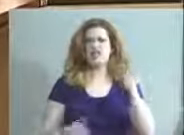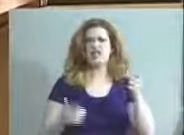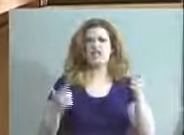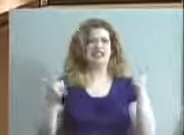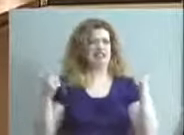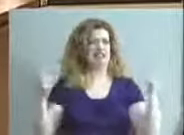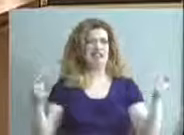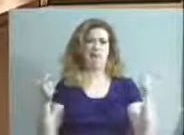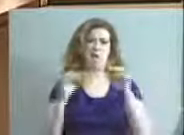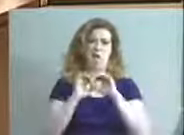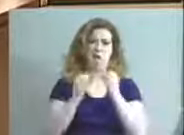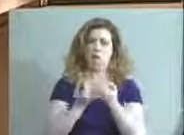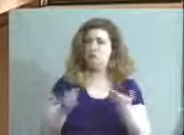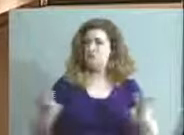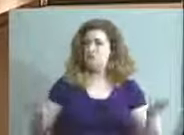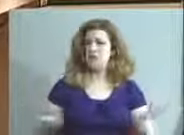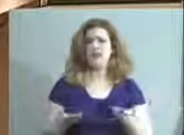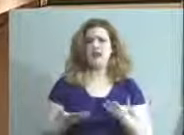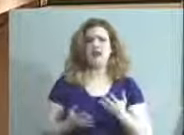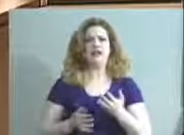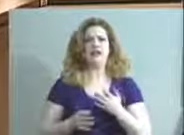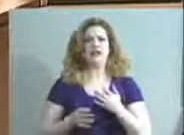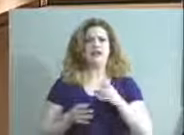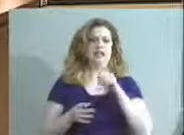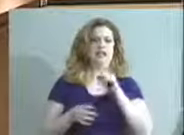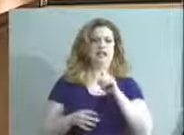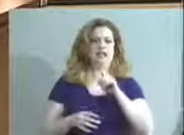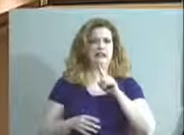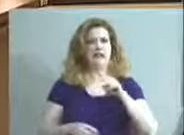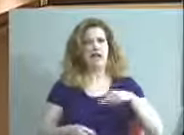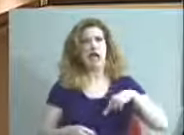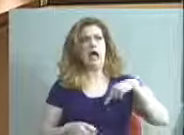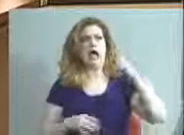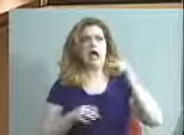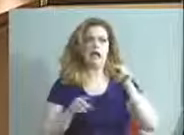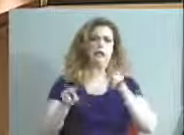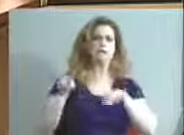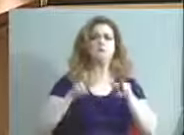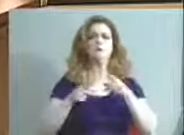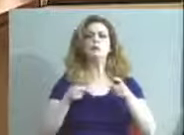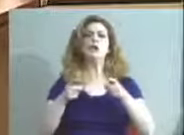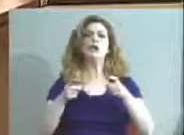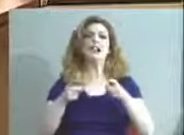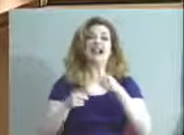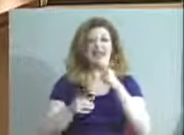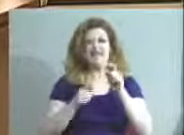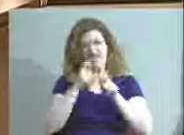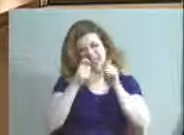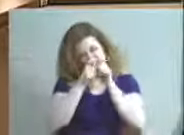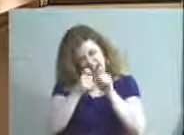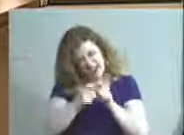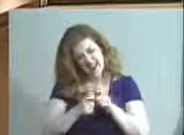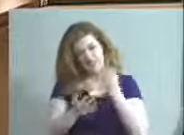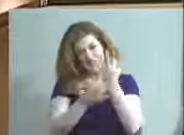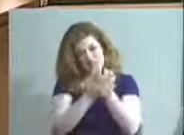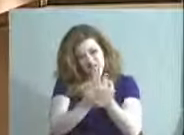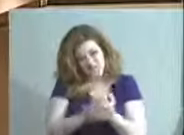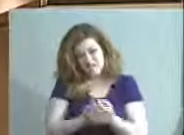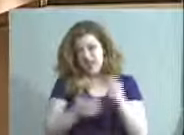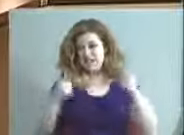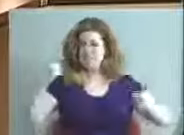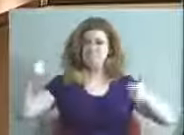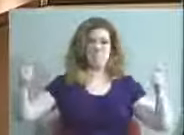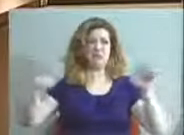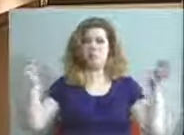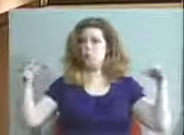organization, that it is highly regulated, and that getting the accurate facts in a big organization is, I mean,